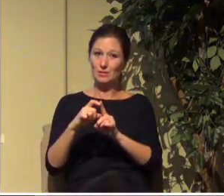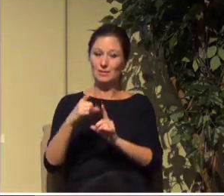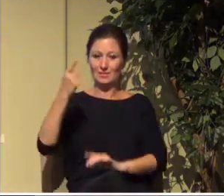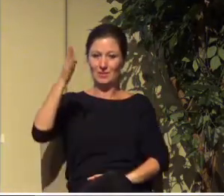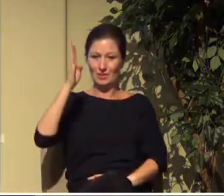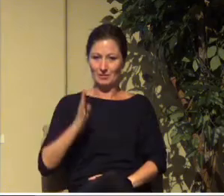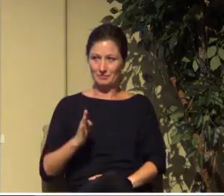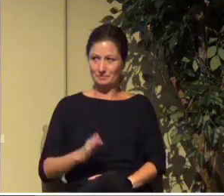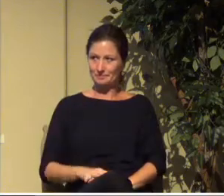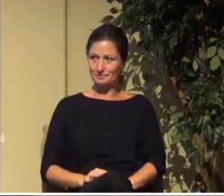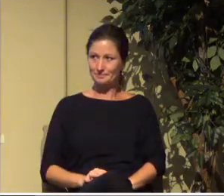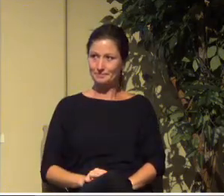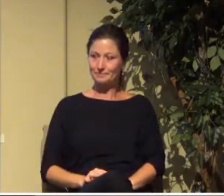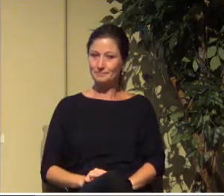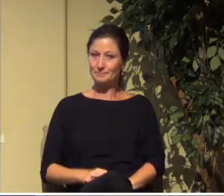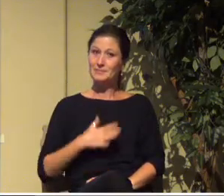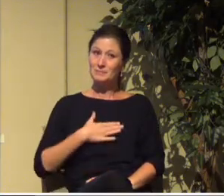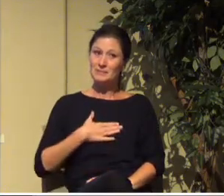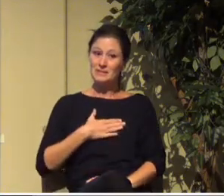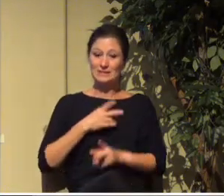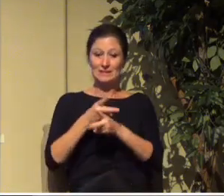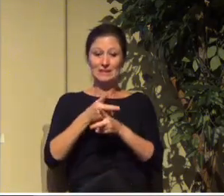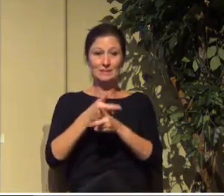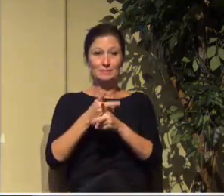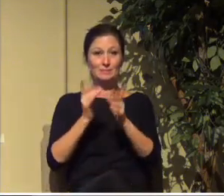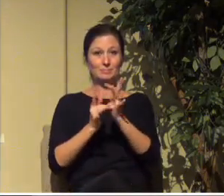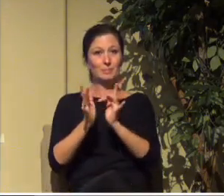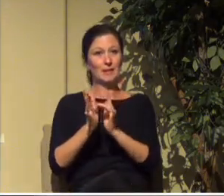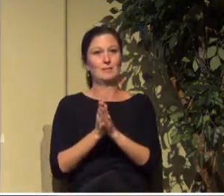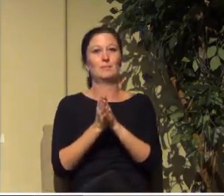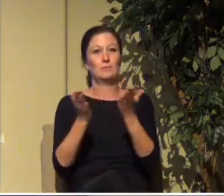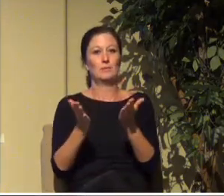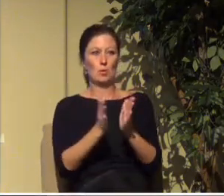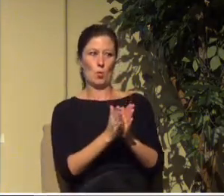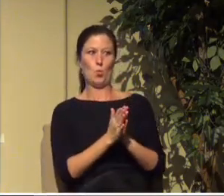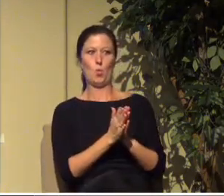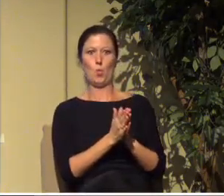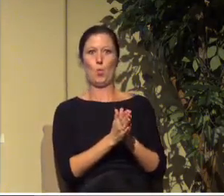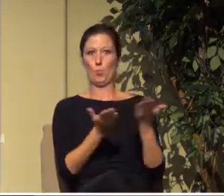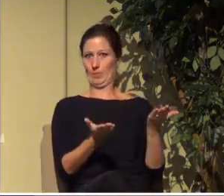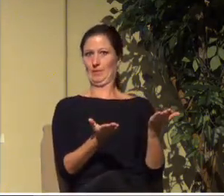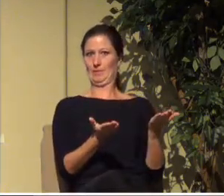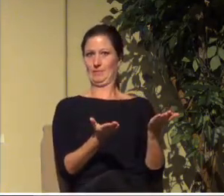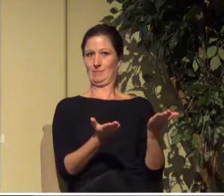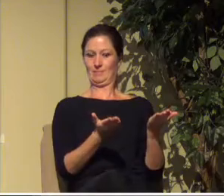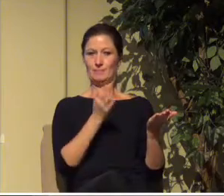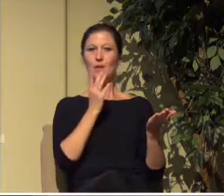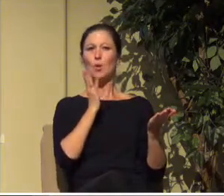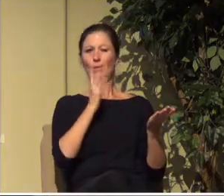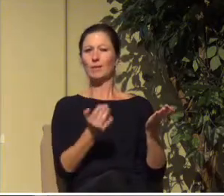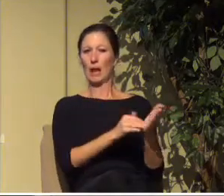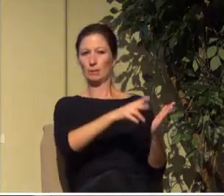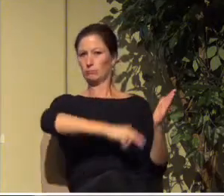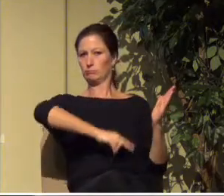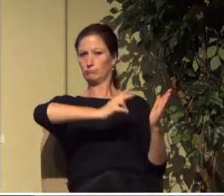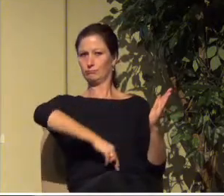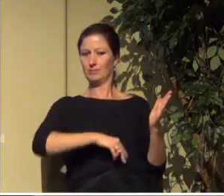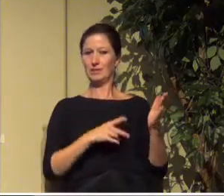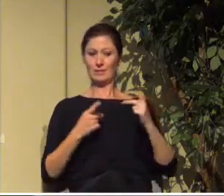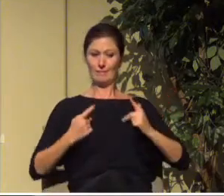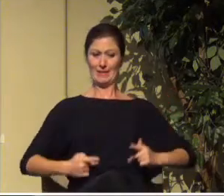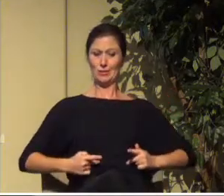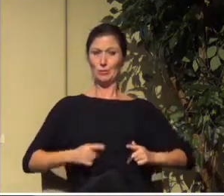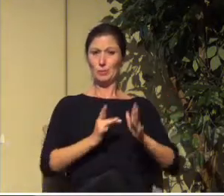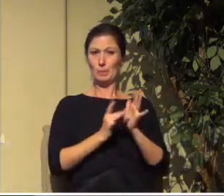I want to encourage you to keep your Bibles open as we go through this. Perhaps you have your physical Bible in front of you or your